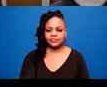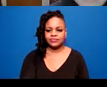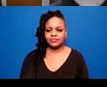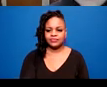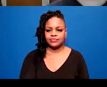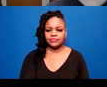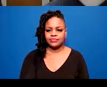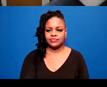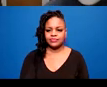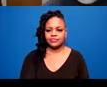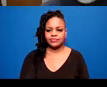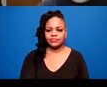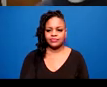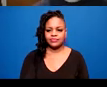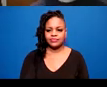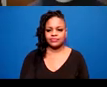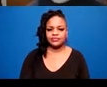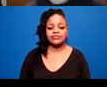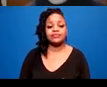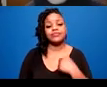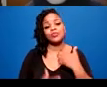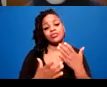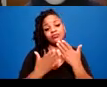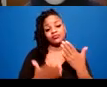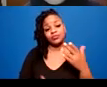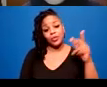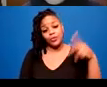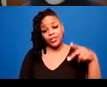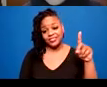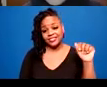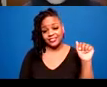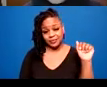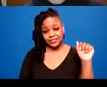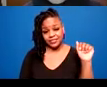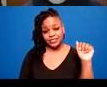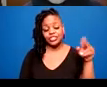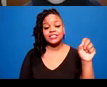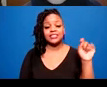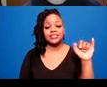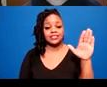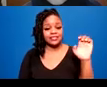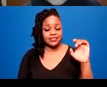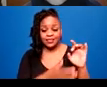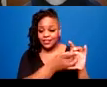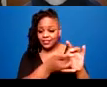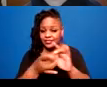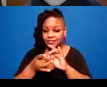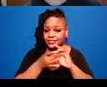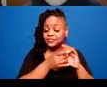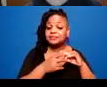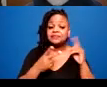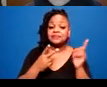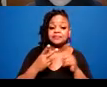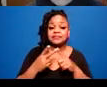I want to thank Portland Disability Justice Collective, The Uprise Collective, and Rebel Sydney Black